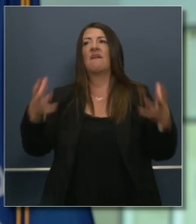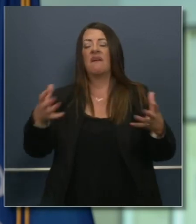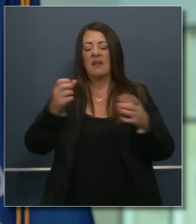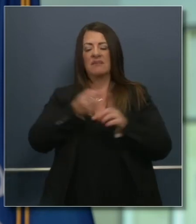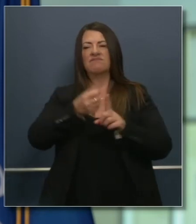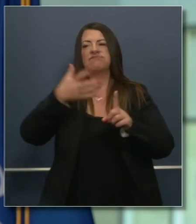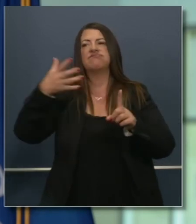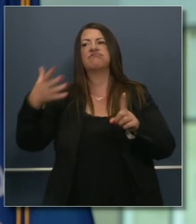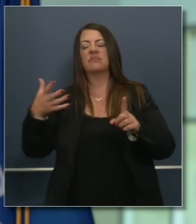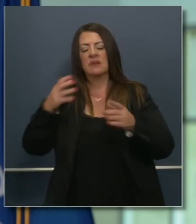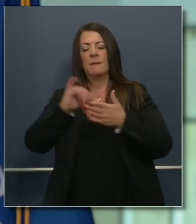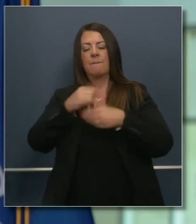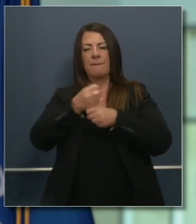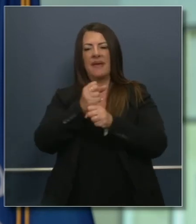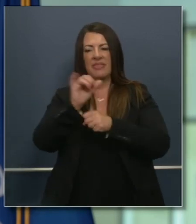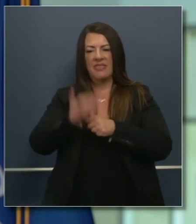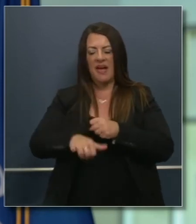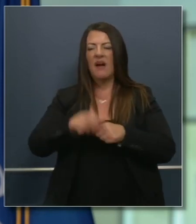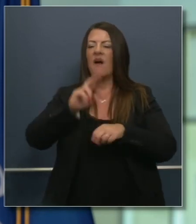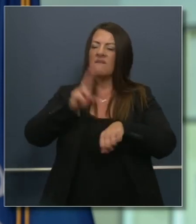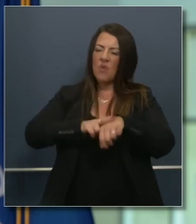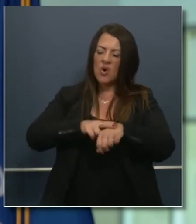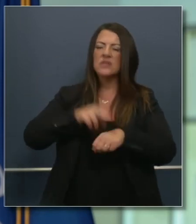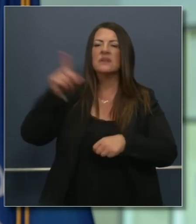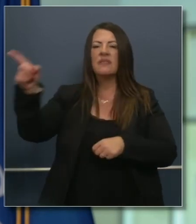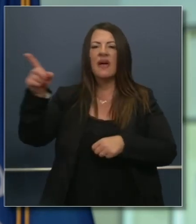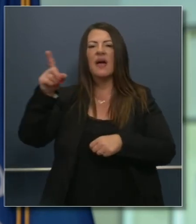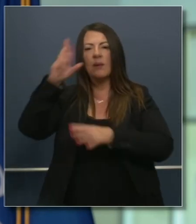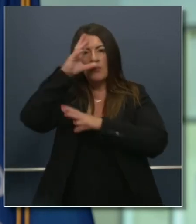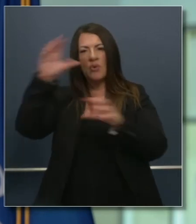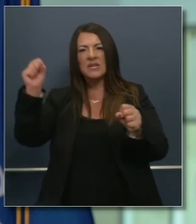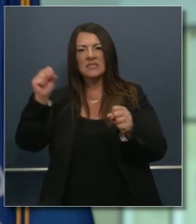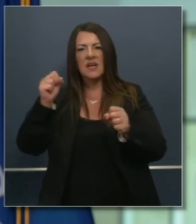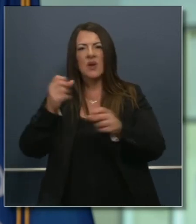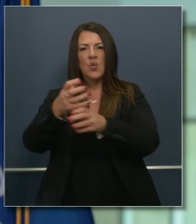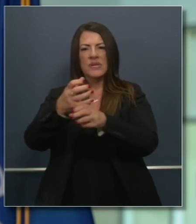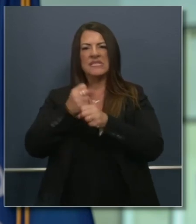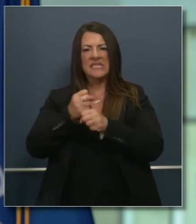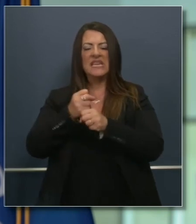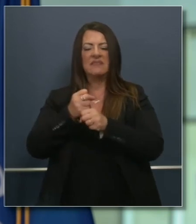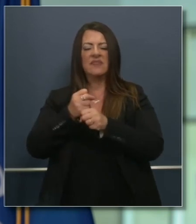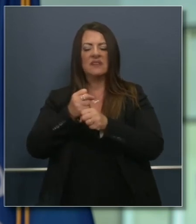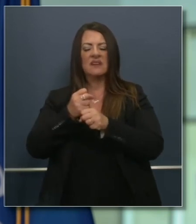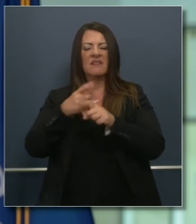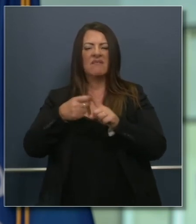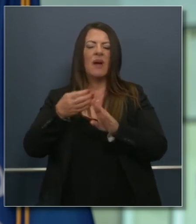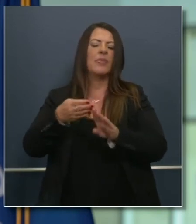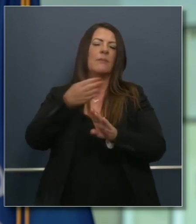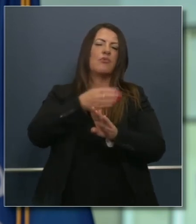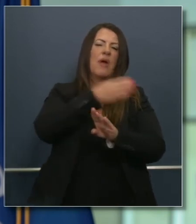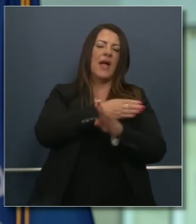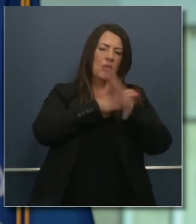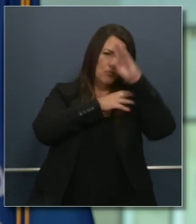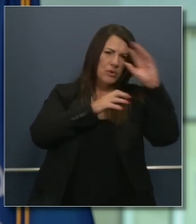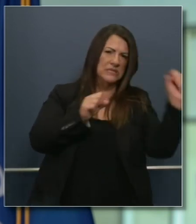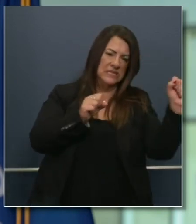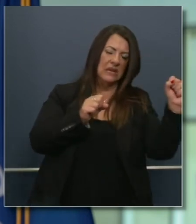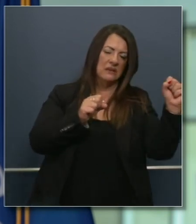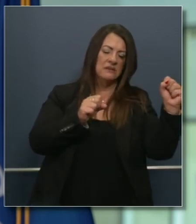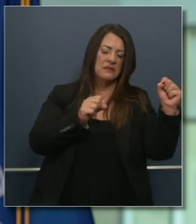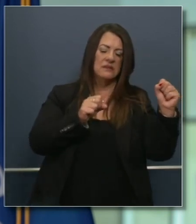the President clearly inherited from the previous administration, that we were running historic deficits. That was only possible because,